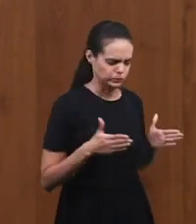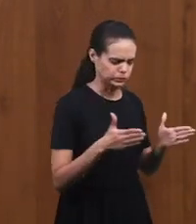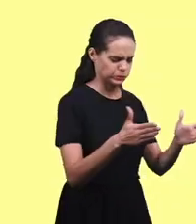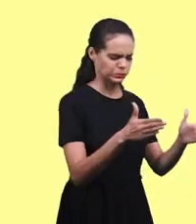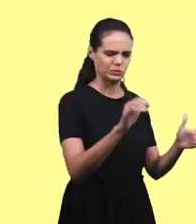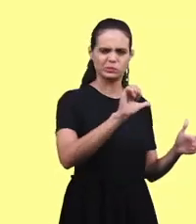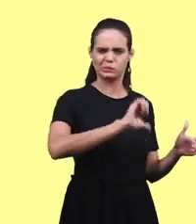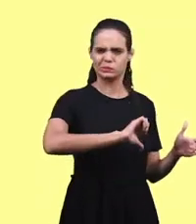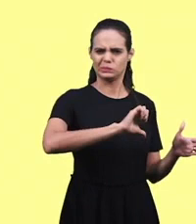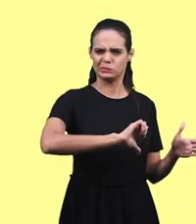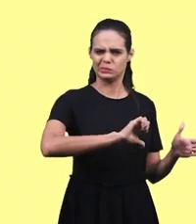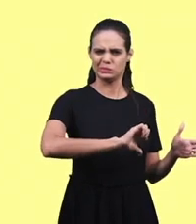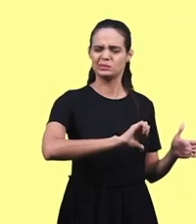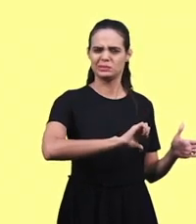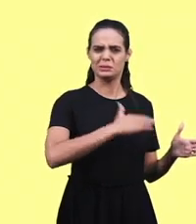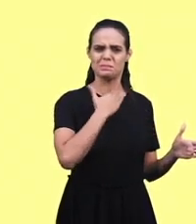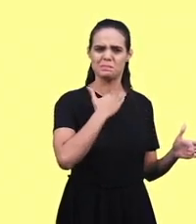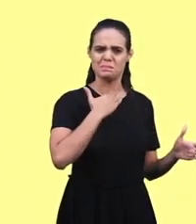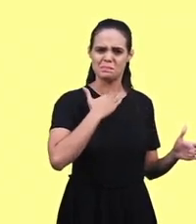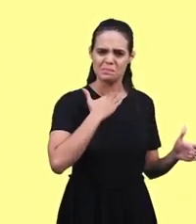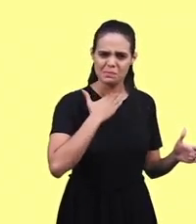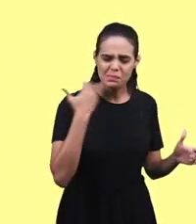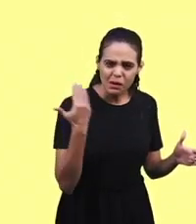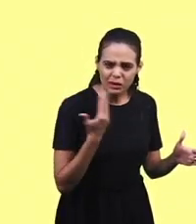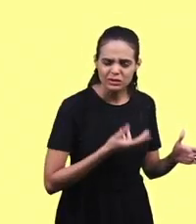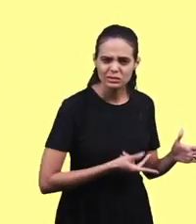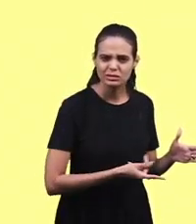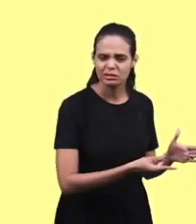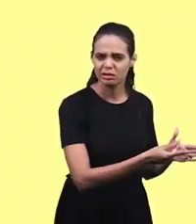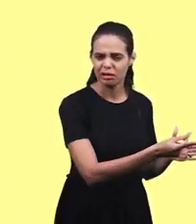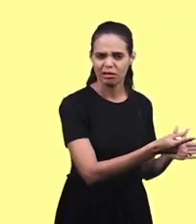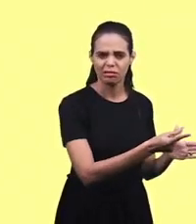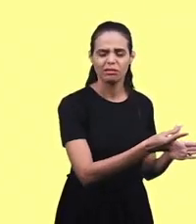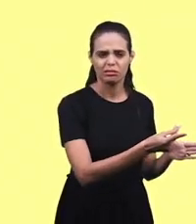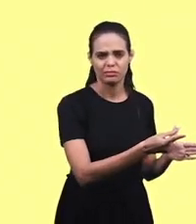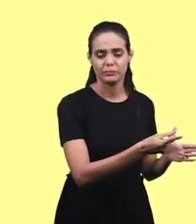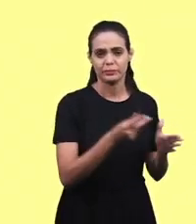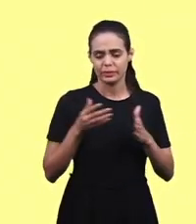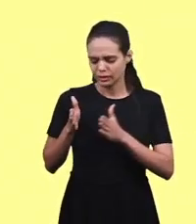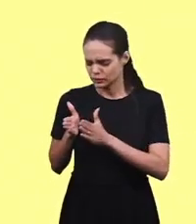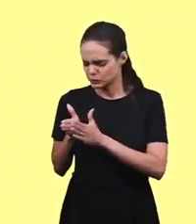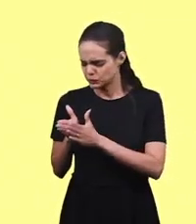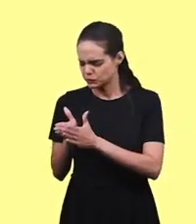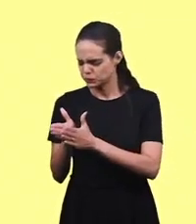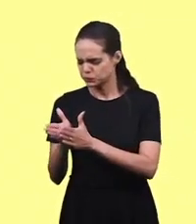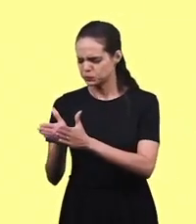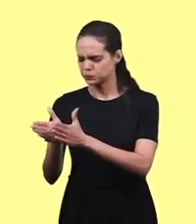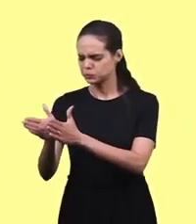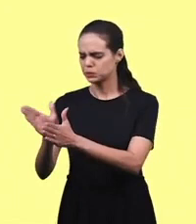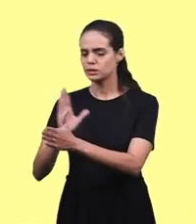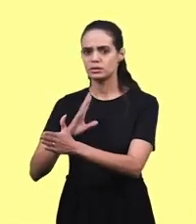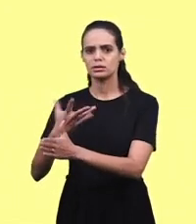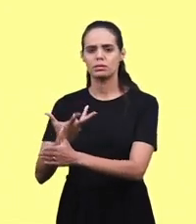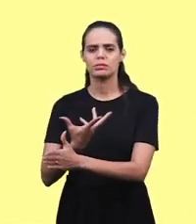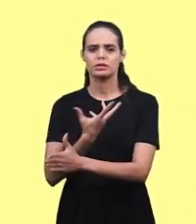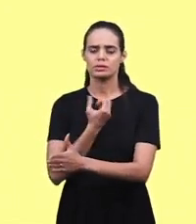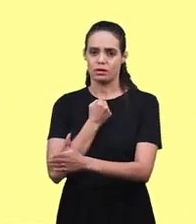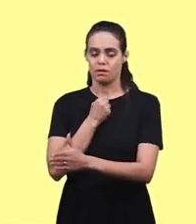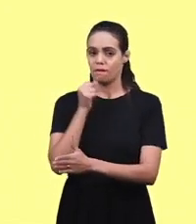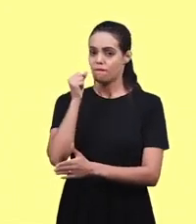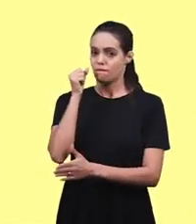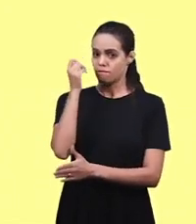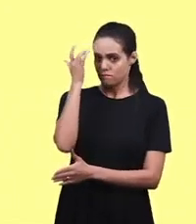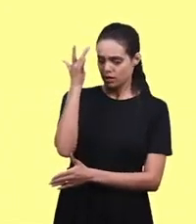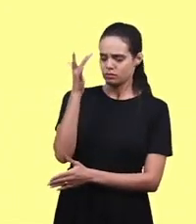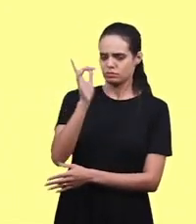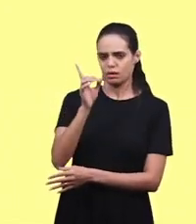the eternal death, but a narrow place that brings to eternal life.